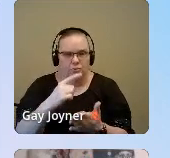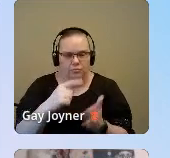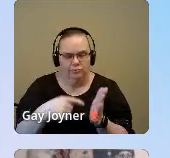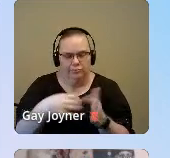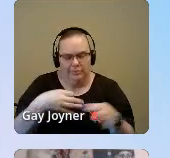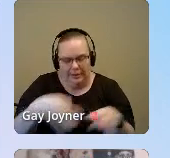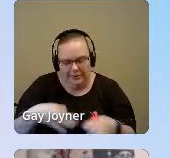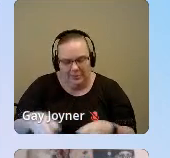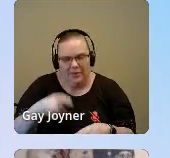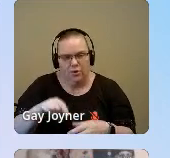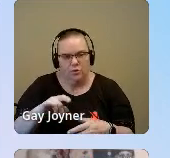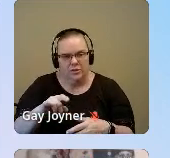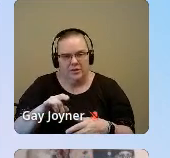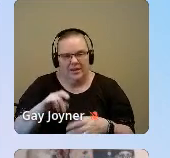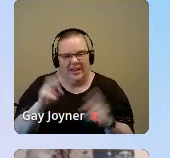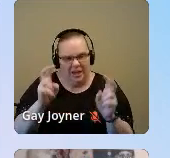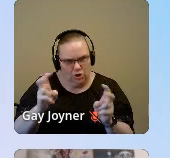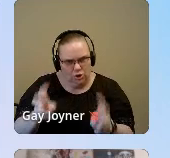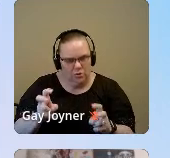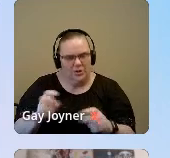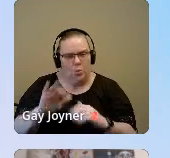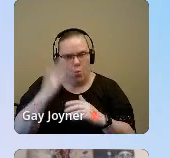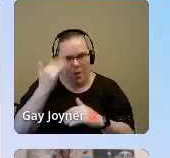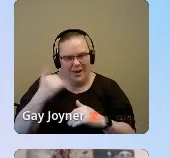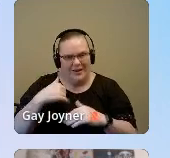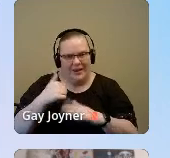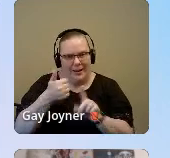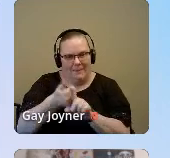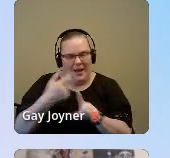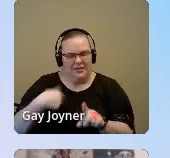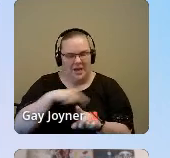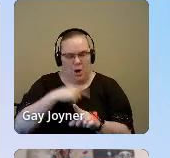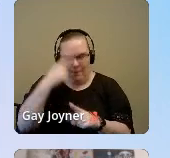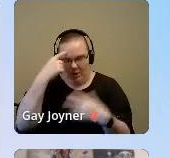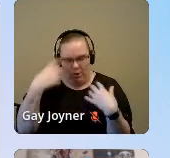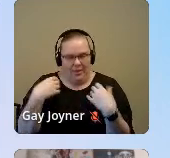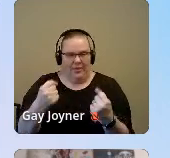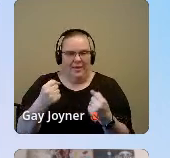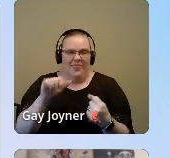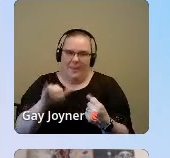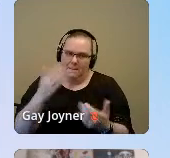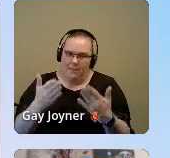our mental health and wellbeing and why it may be that we're dealing with suicidality.